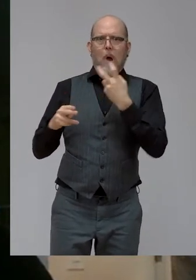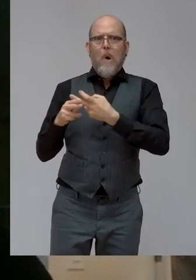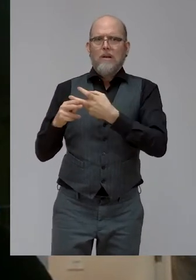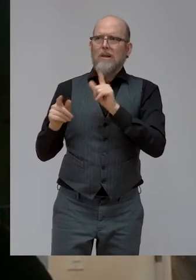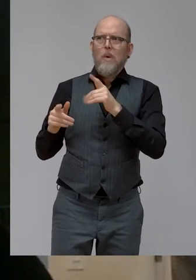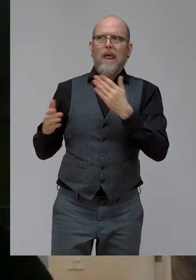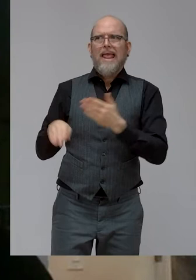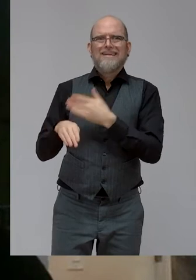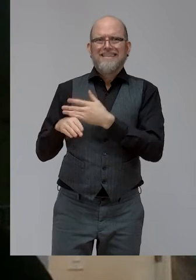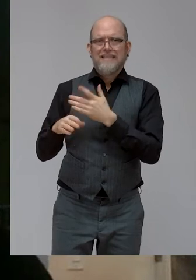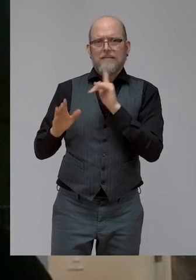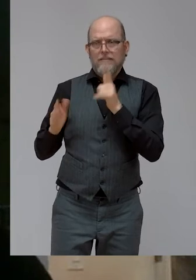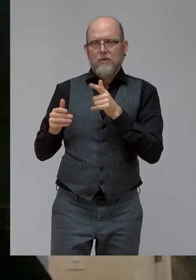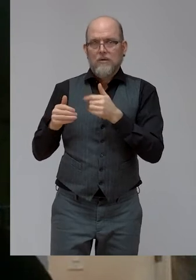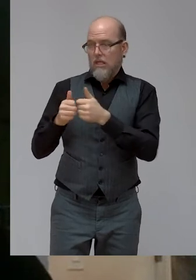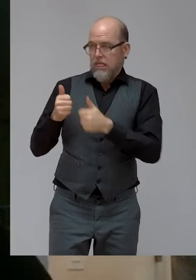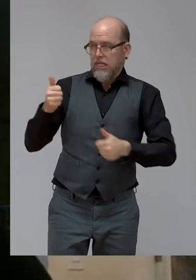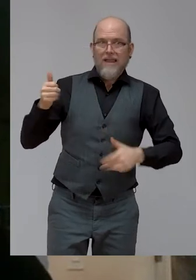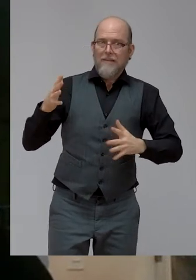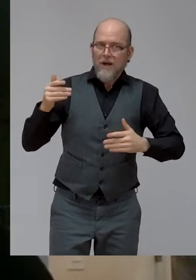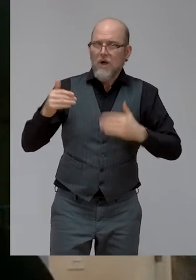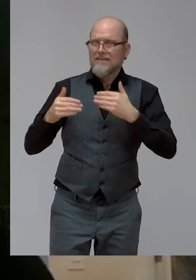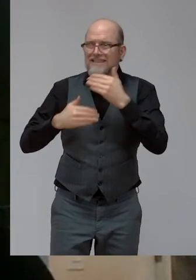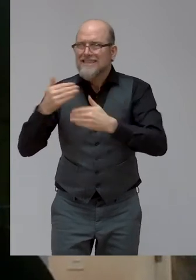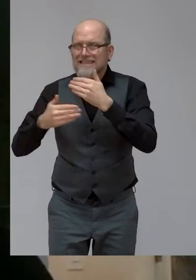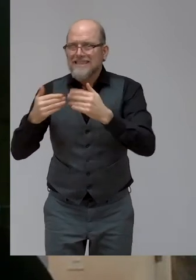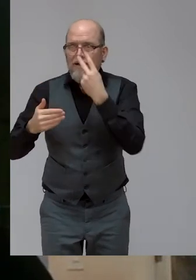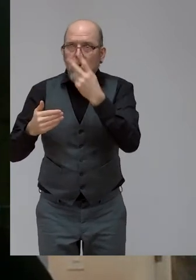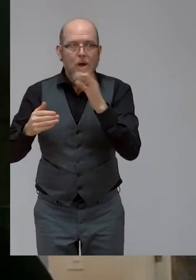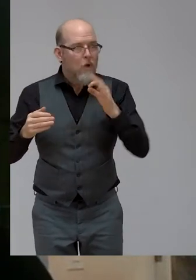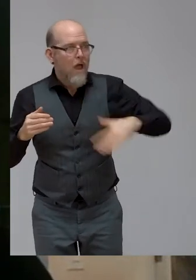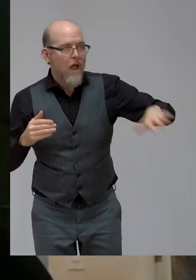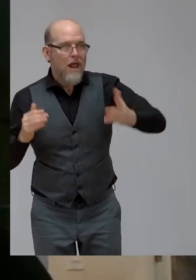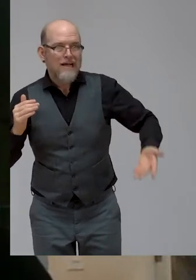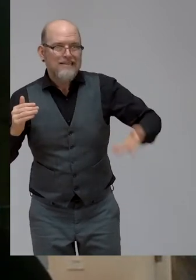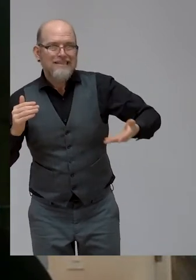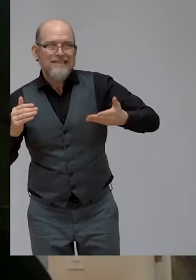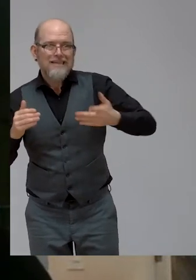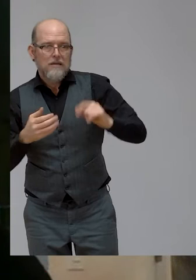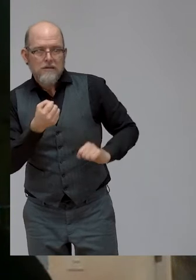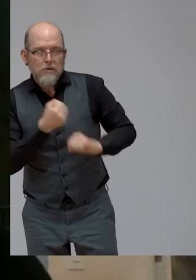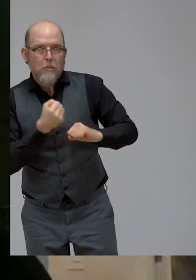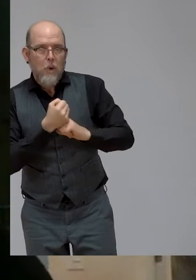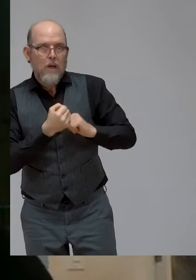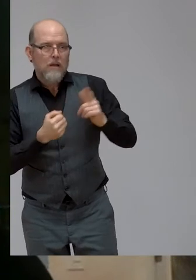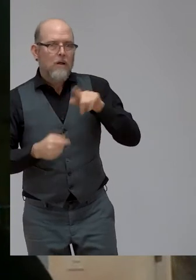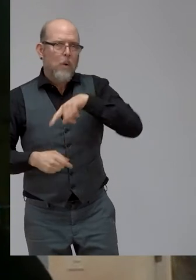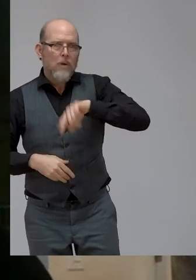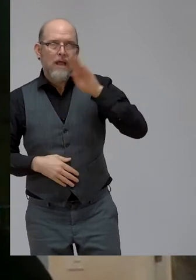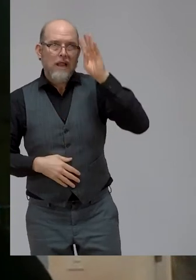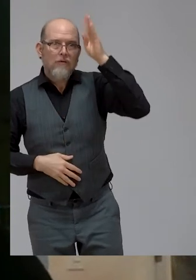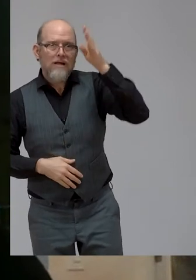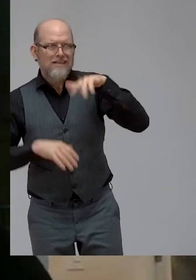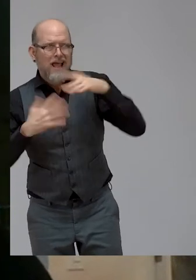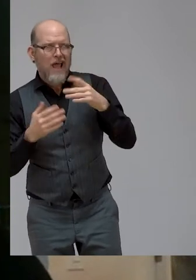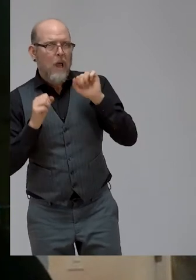digital gap. And instead we should focus on supporting innovations that ensure that all will